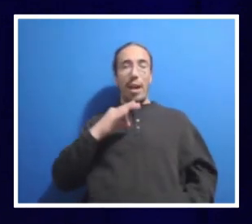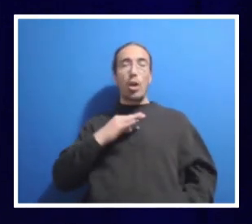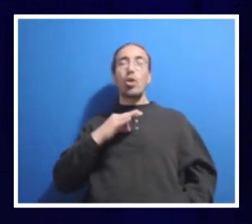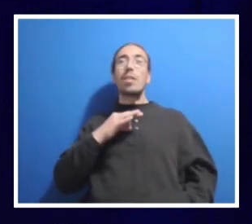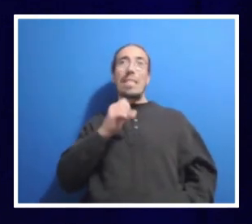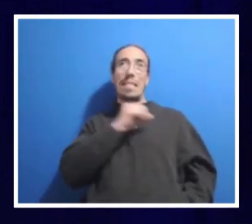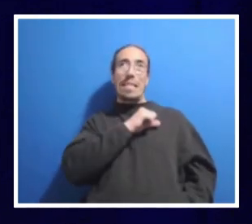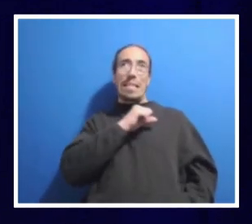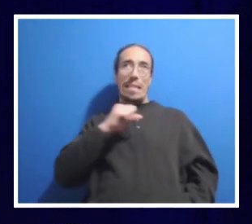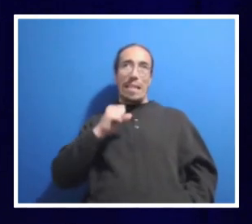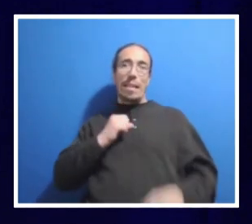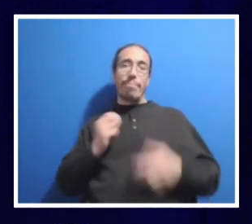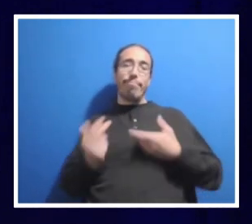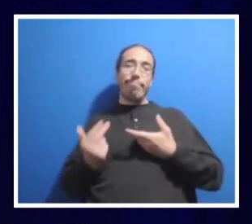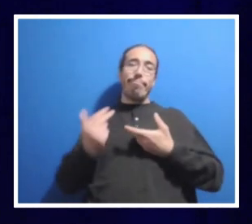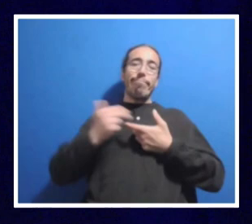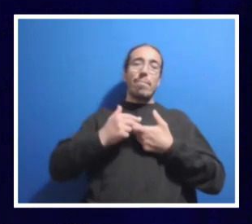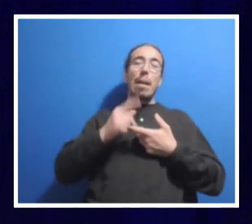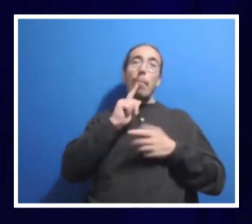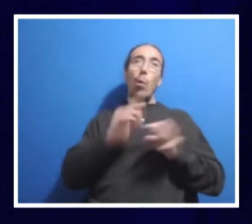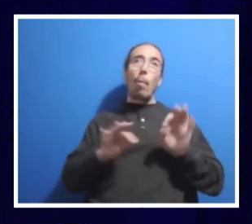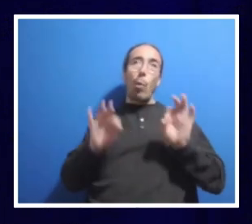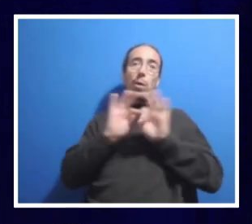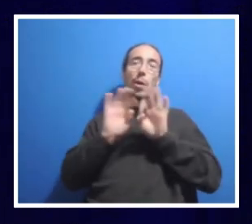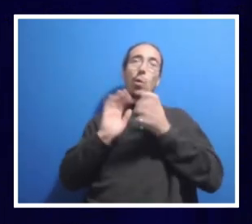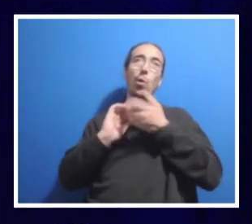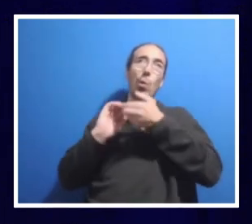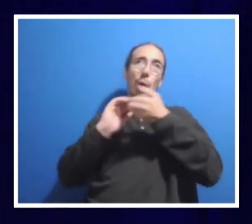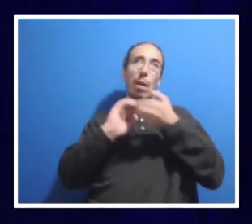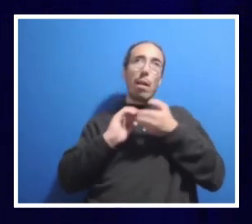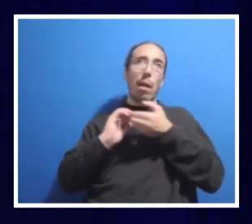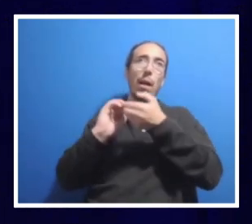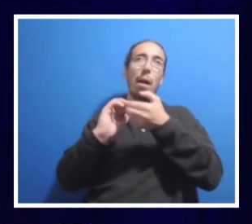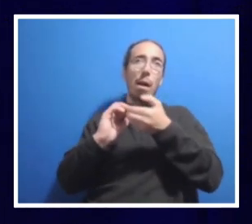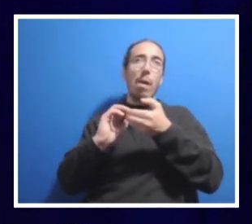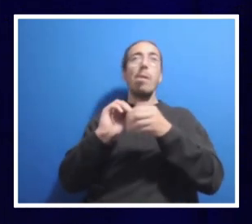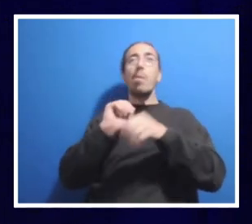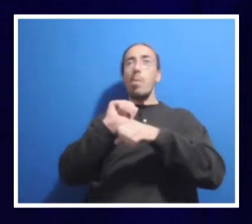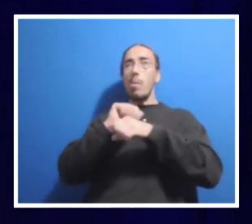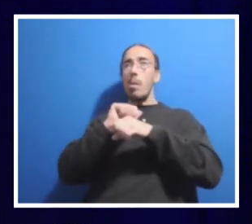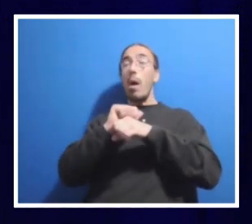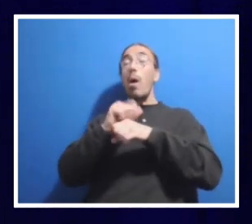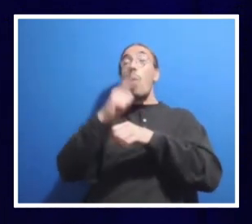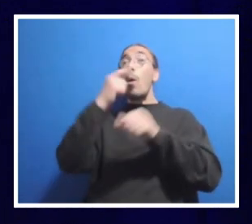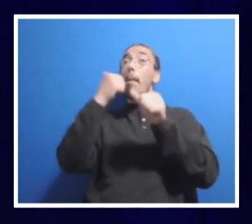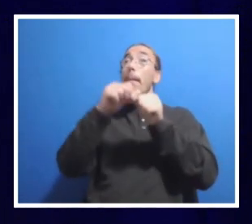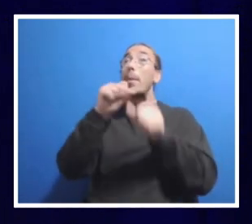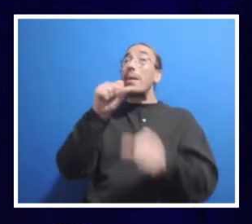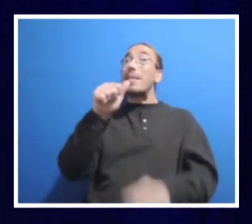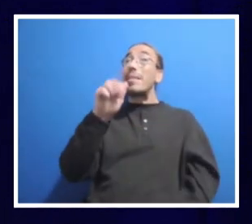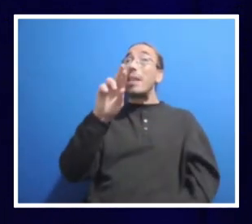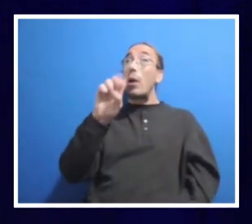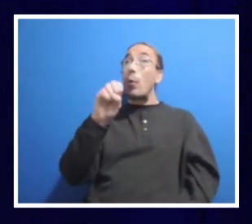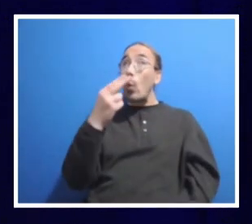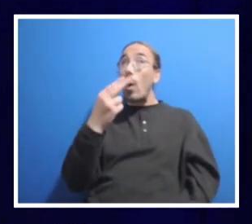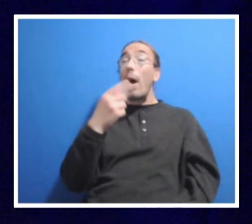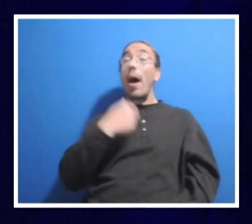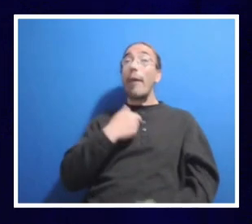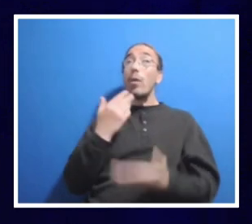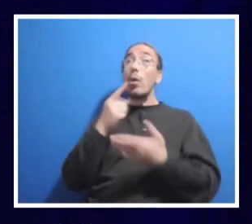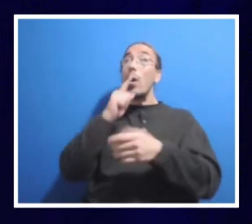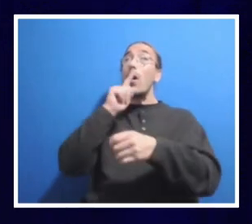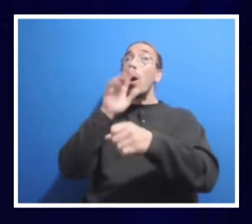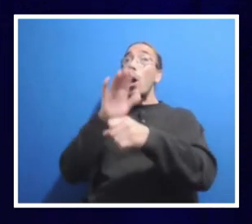it's important that we work collaboratively. And I want to remind everybody what Sarah said. I have made a commitment to the board as CEO